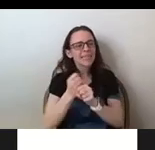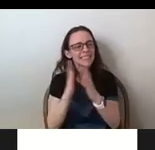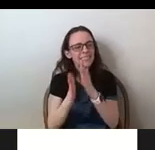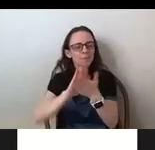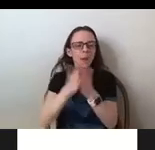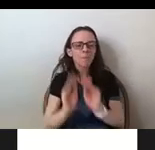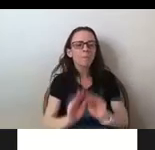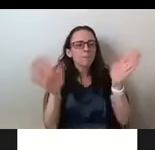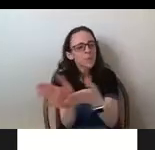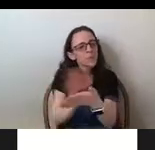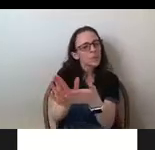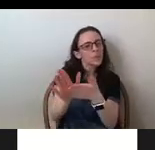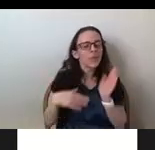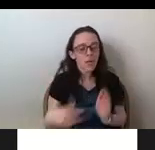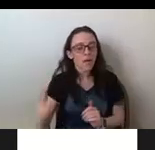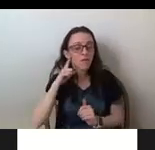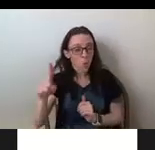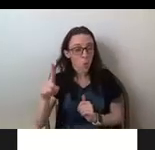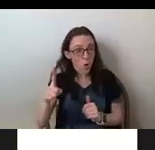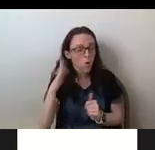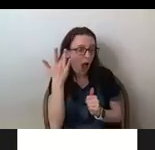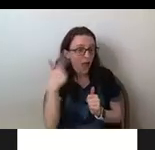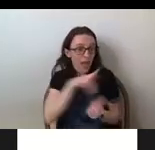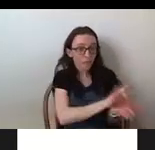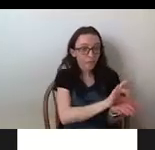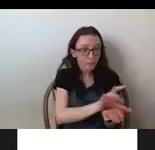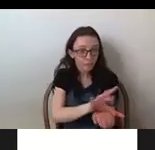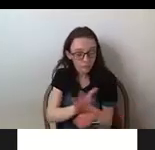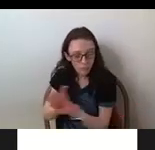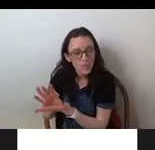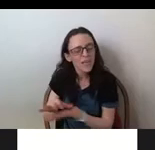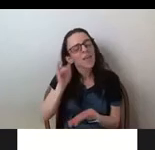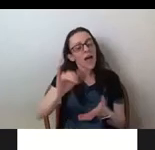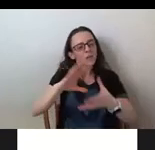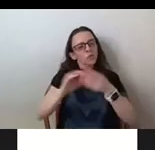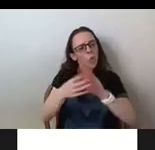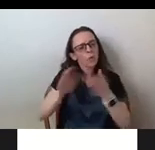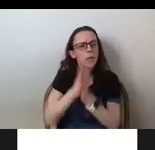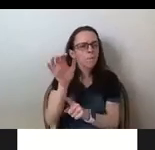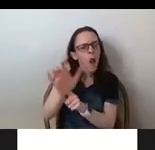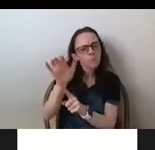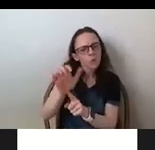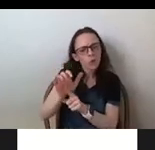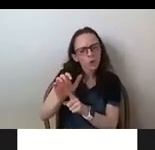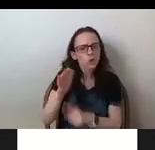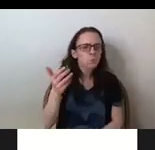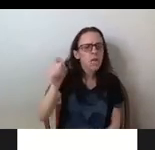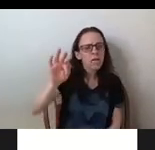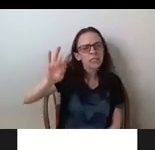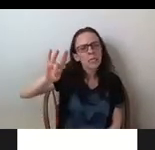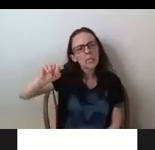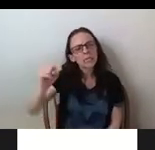slum evictions was peaking in the later 80s and then kind of falls over time